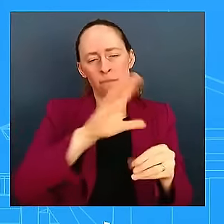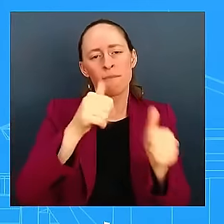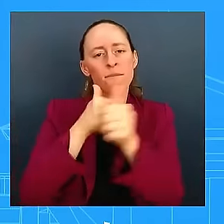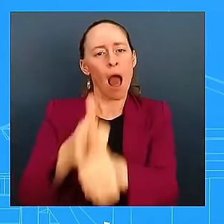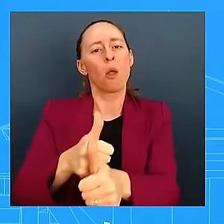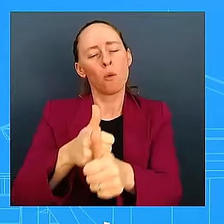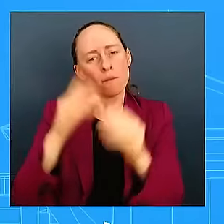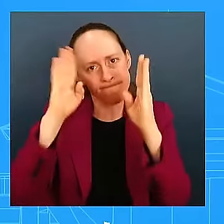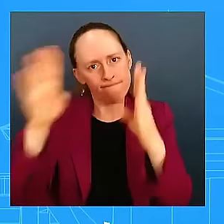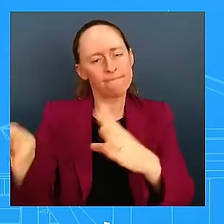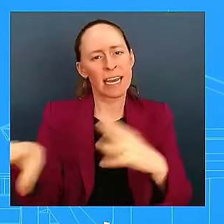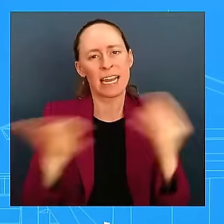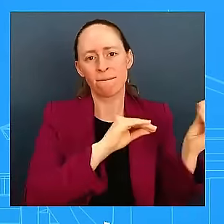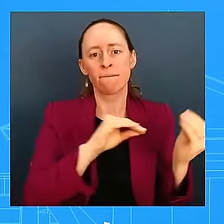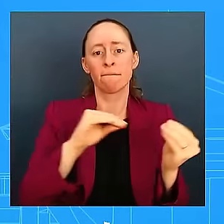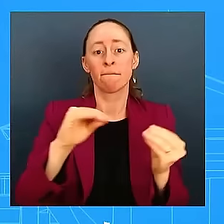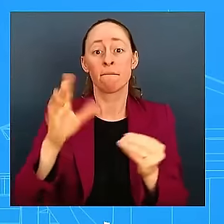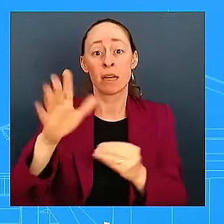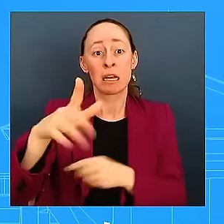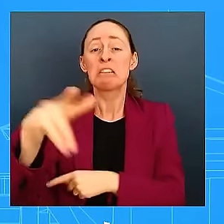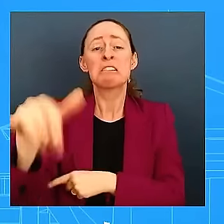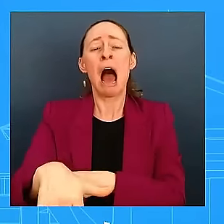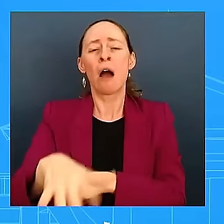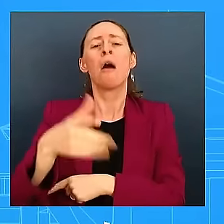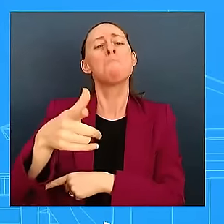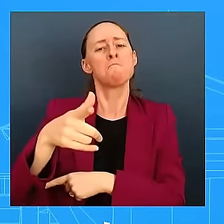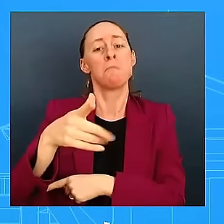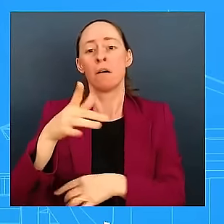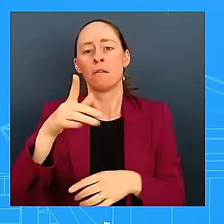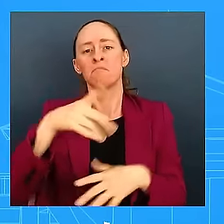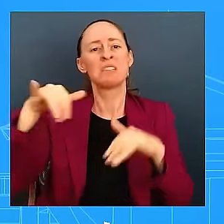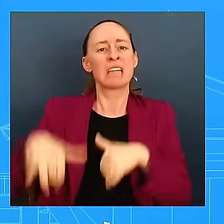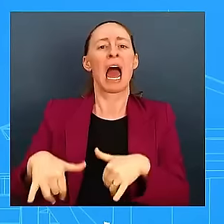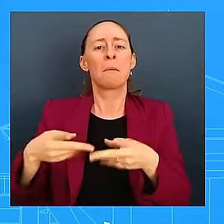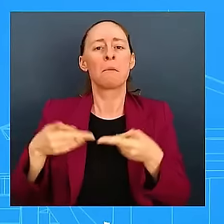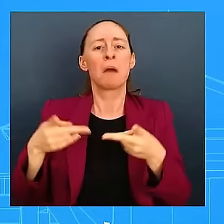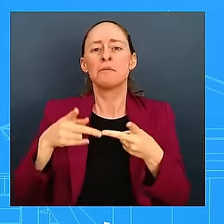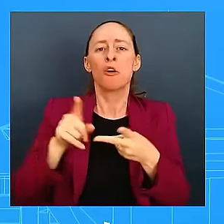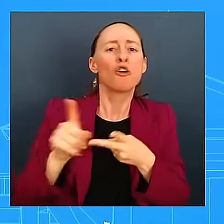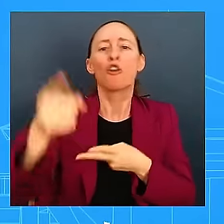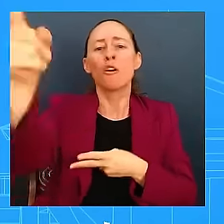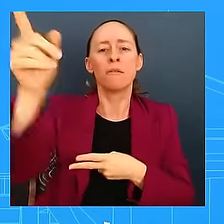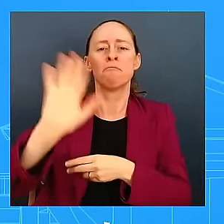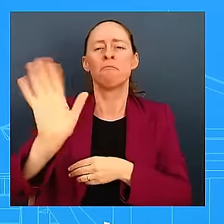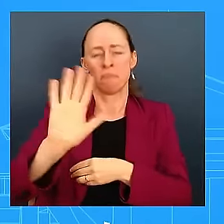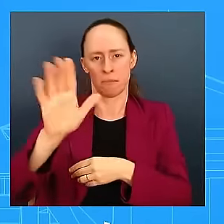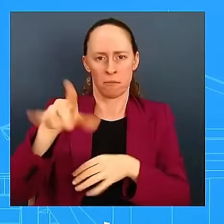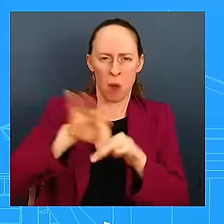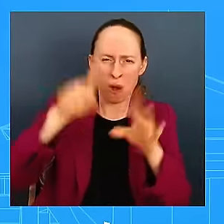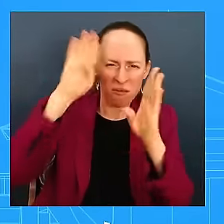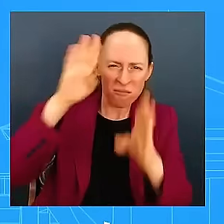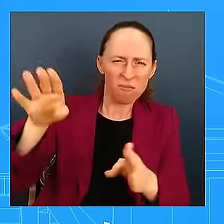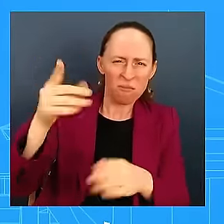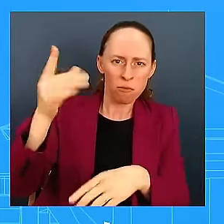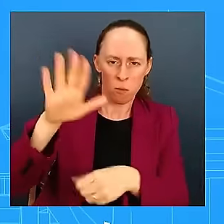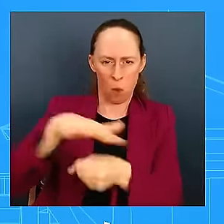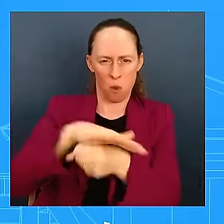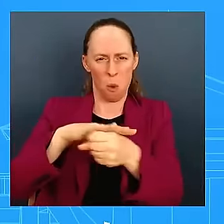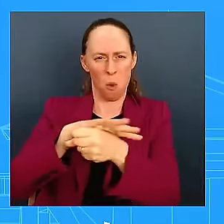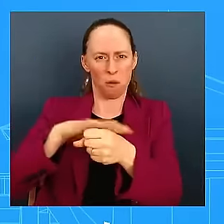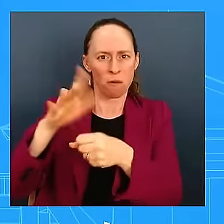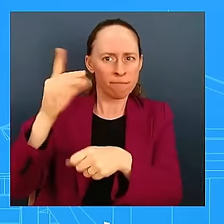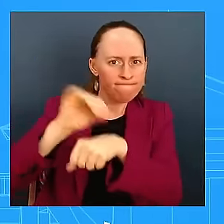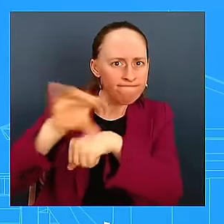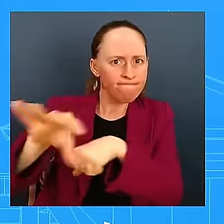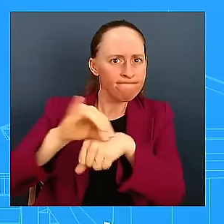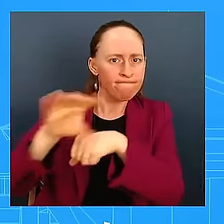They're going to give you the best information that you can do for your specific situation. Those decisions can save lives. And